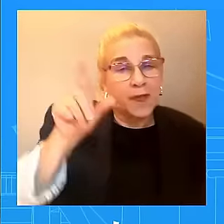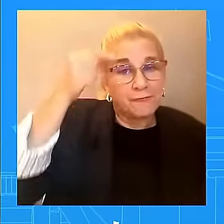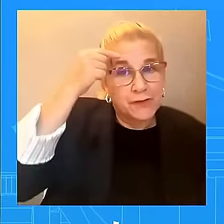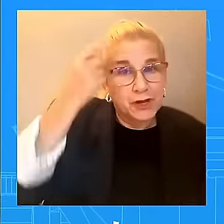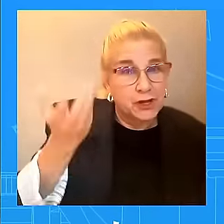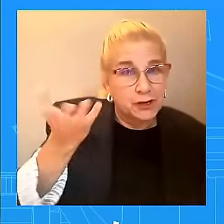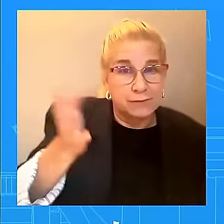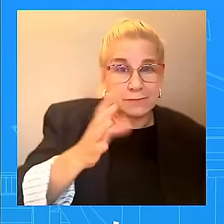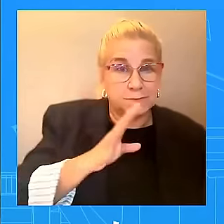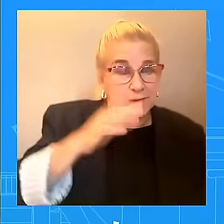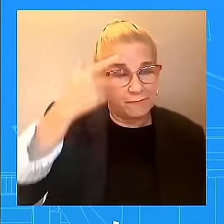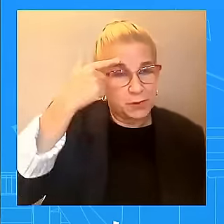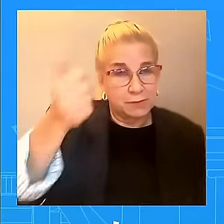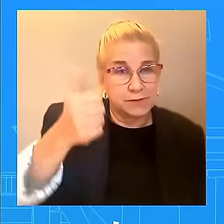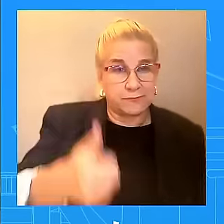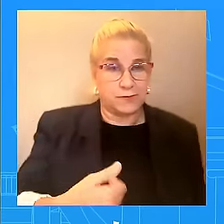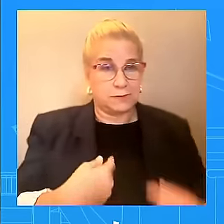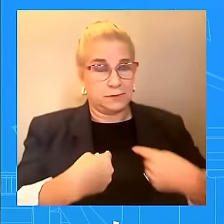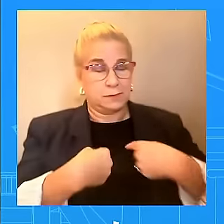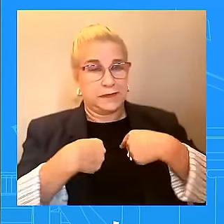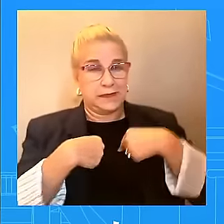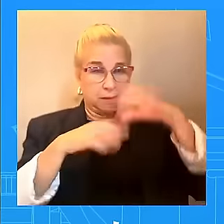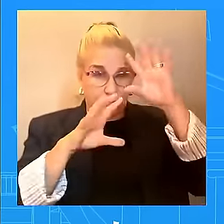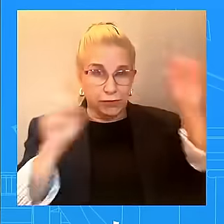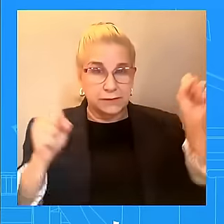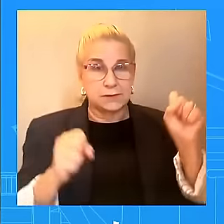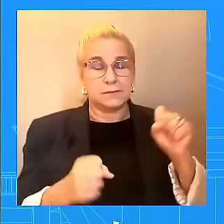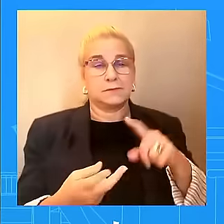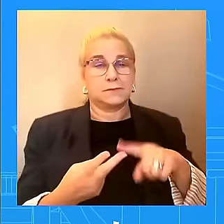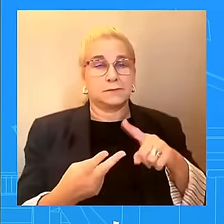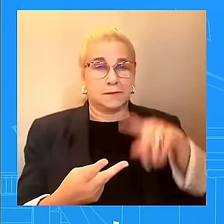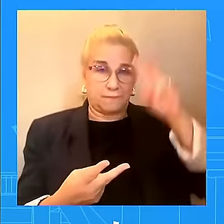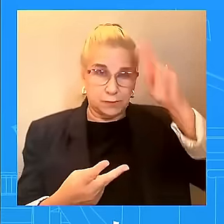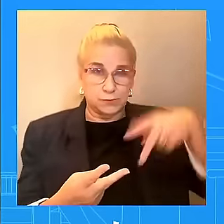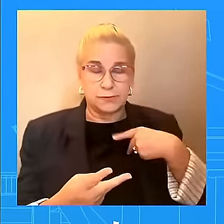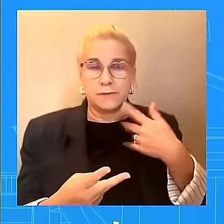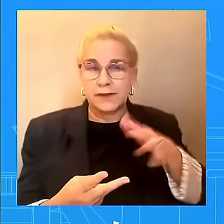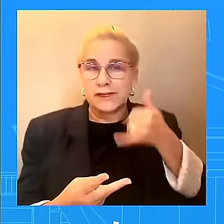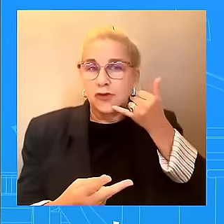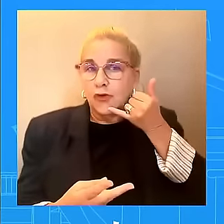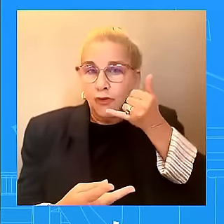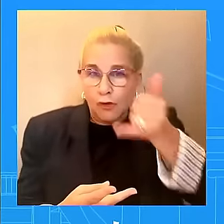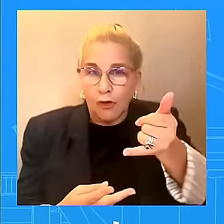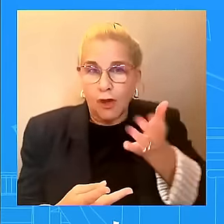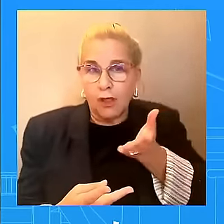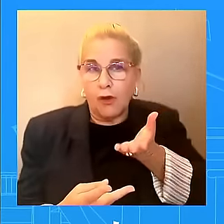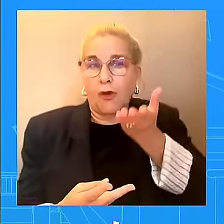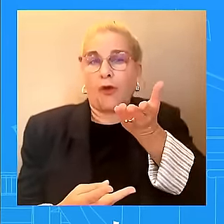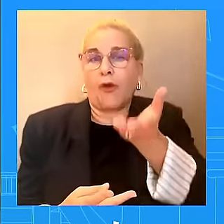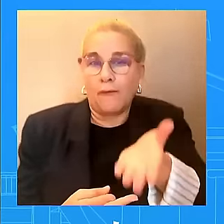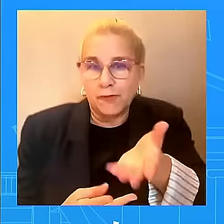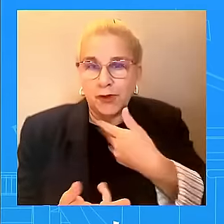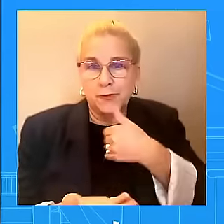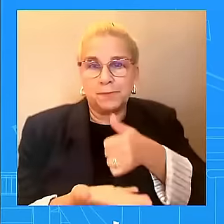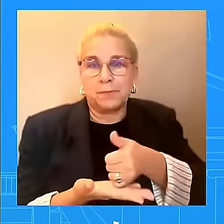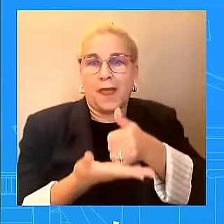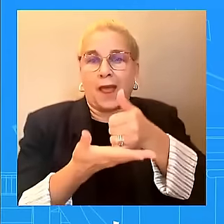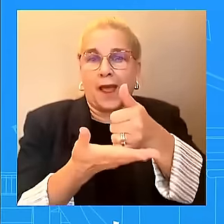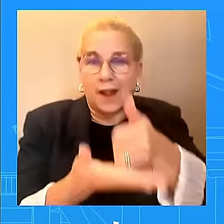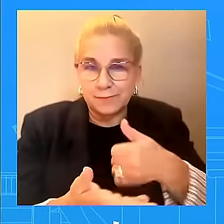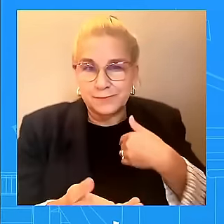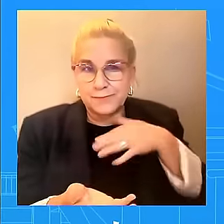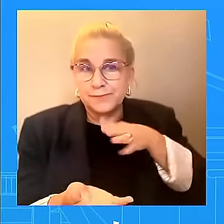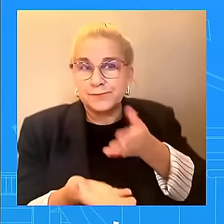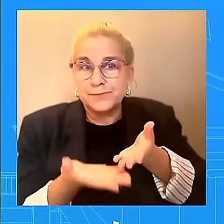President and you have the Vice President reaching out to offer up assistance provided to your constituents,